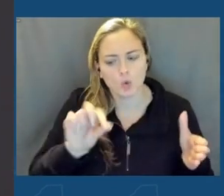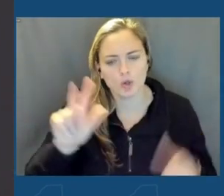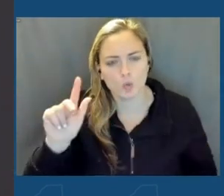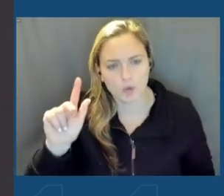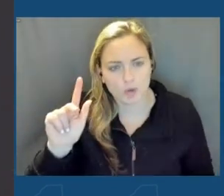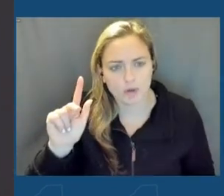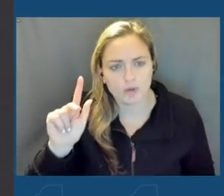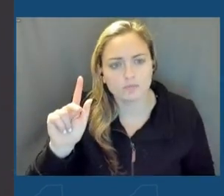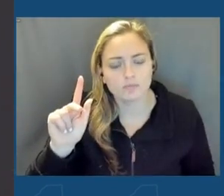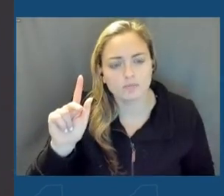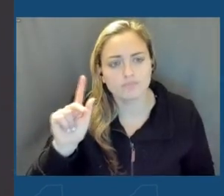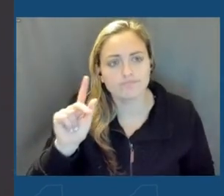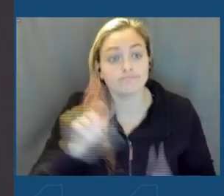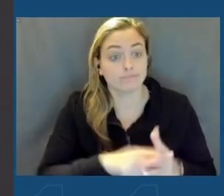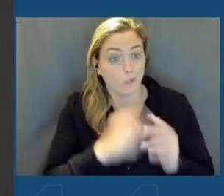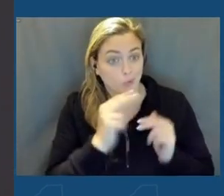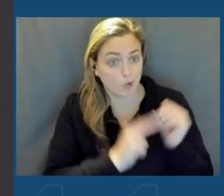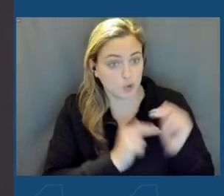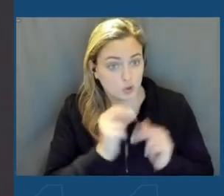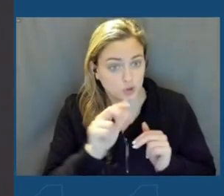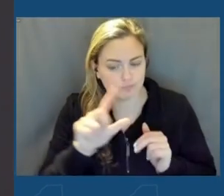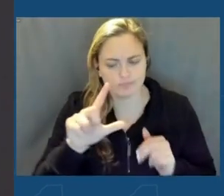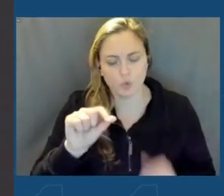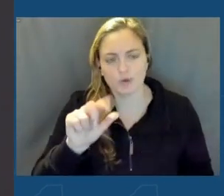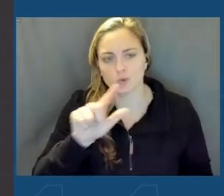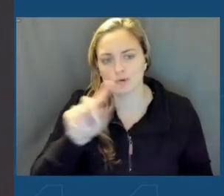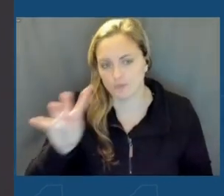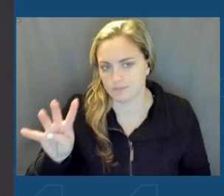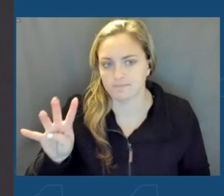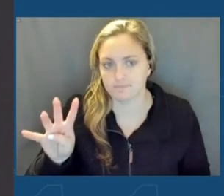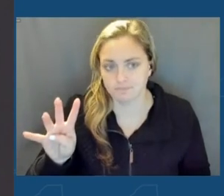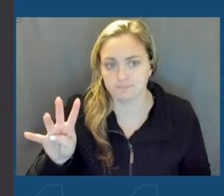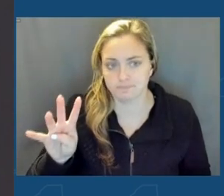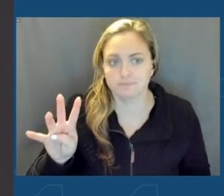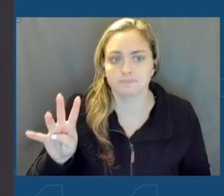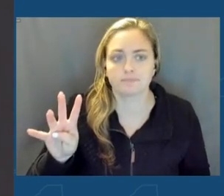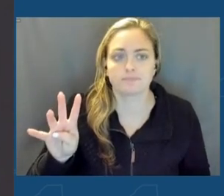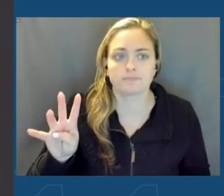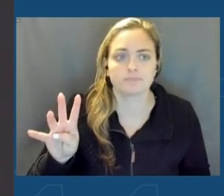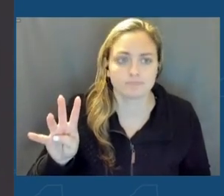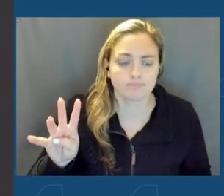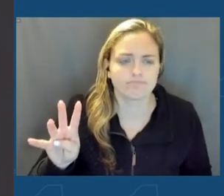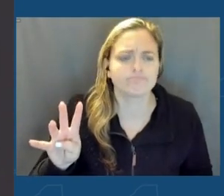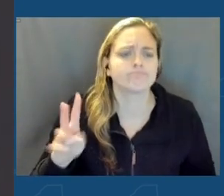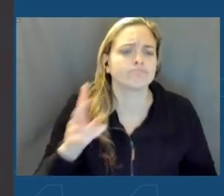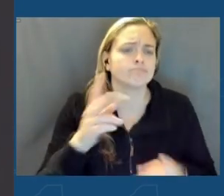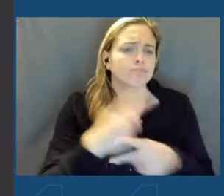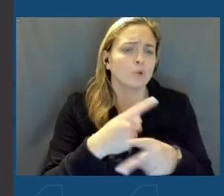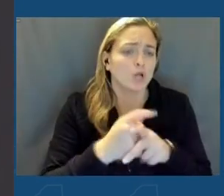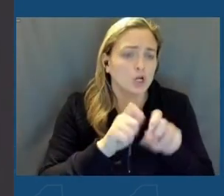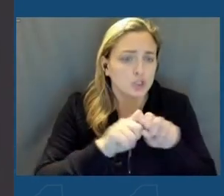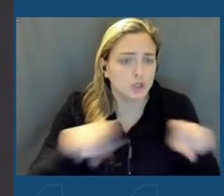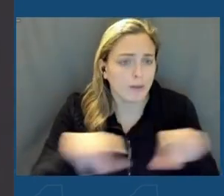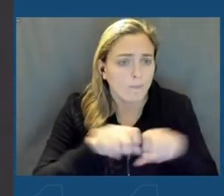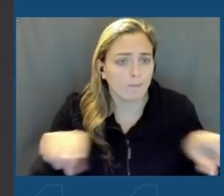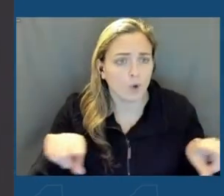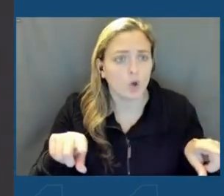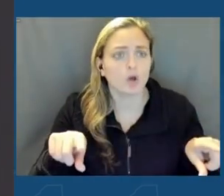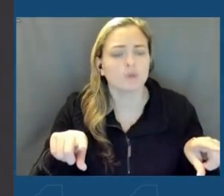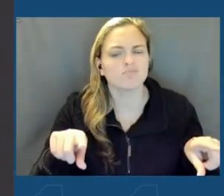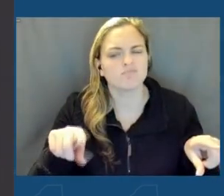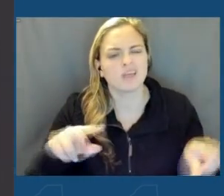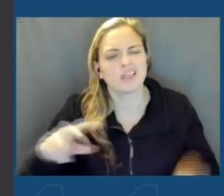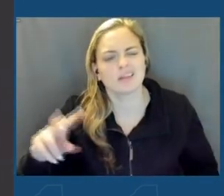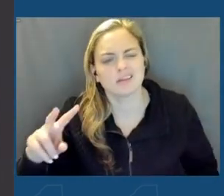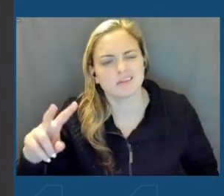and begin construction in 2024. Production output would ramp in latter half